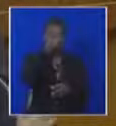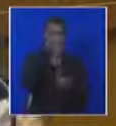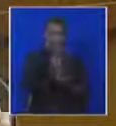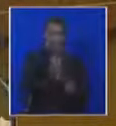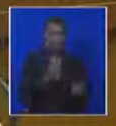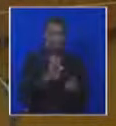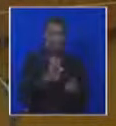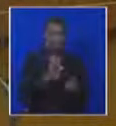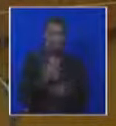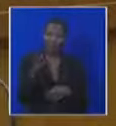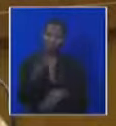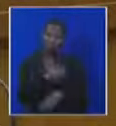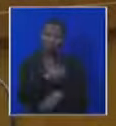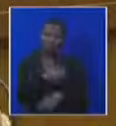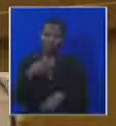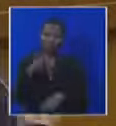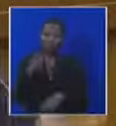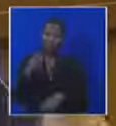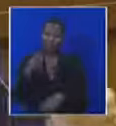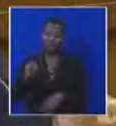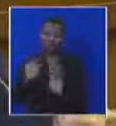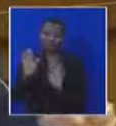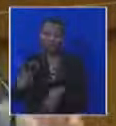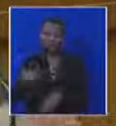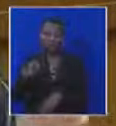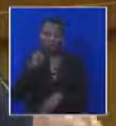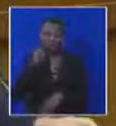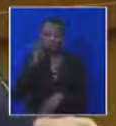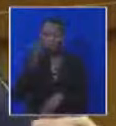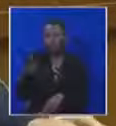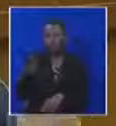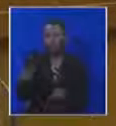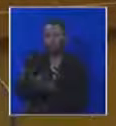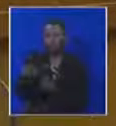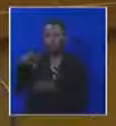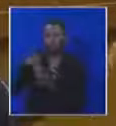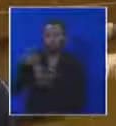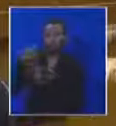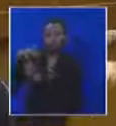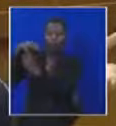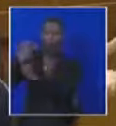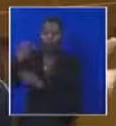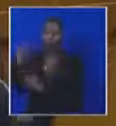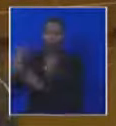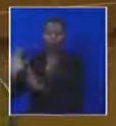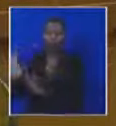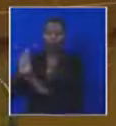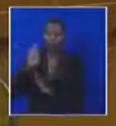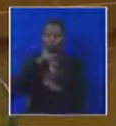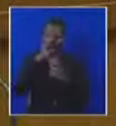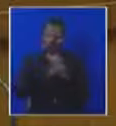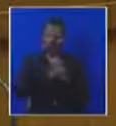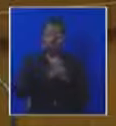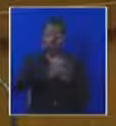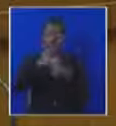Minister Hanecombe, shame, shame. Another Planet Zuma inhabitant clearly. He forgets to talk about his tourism